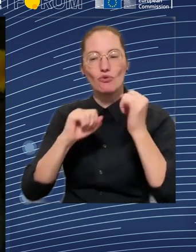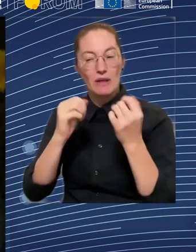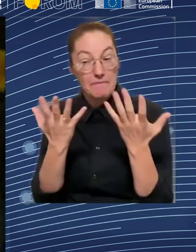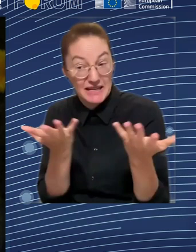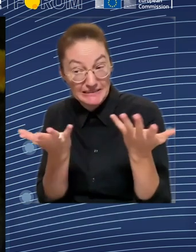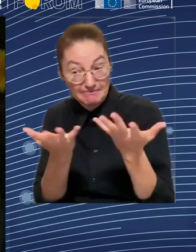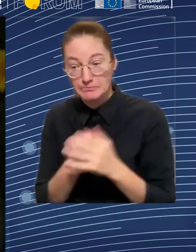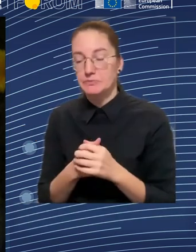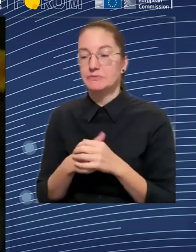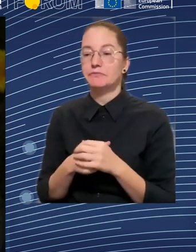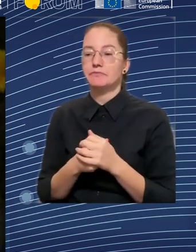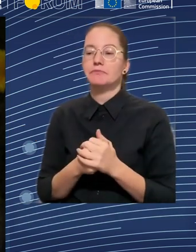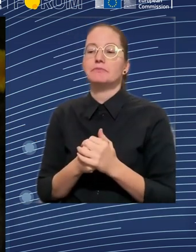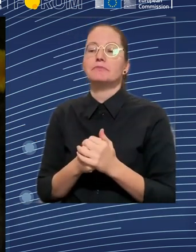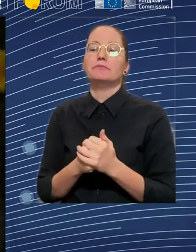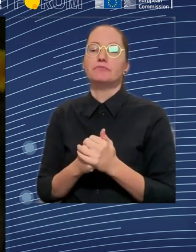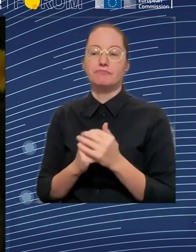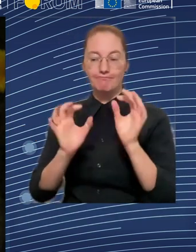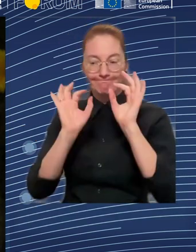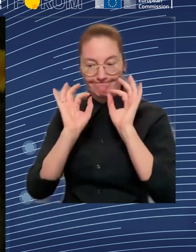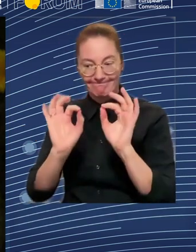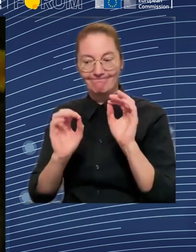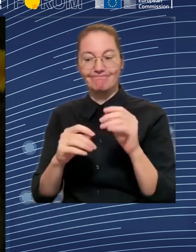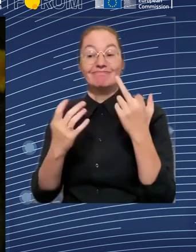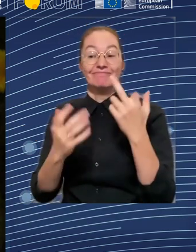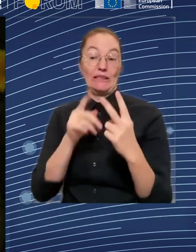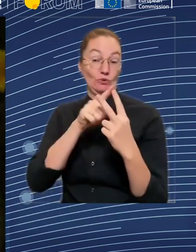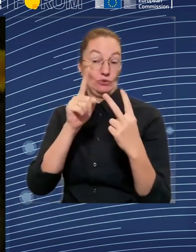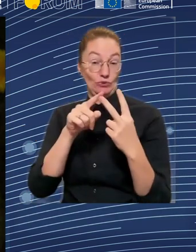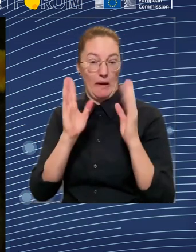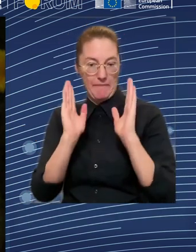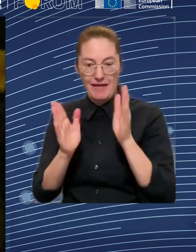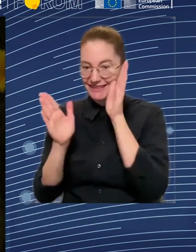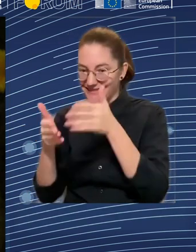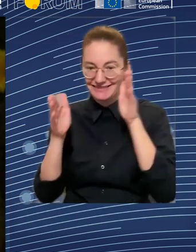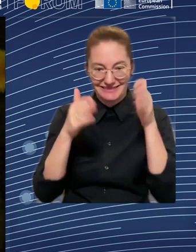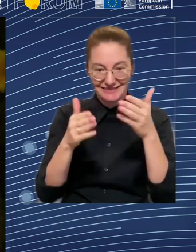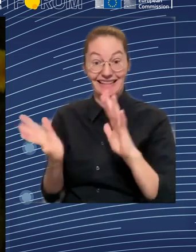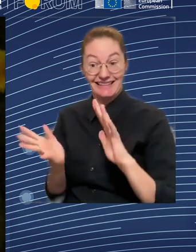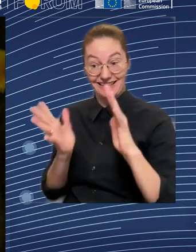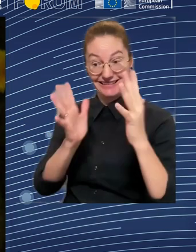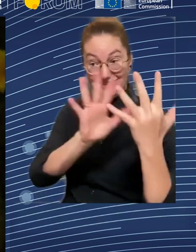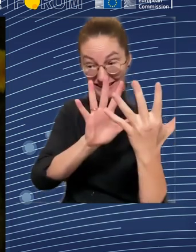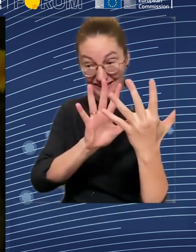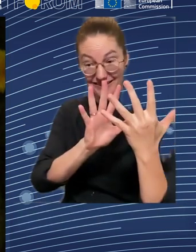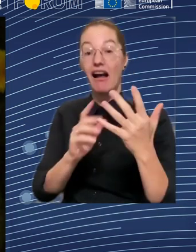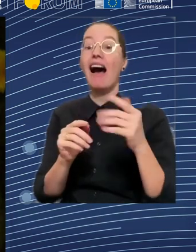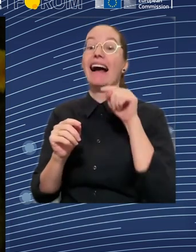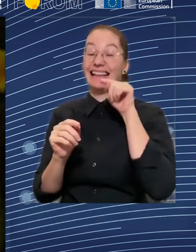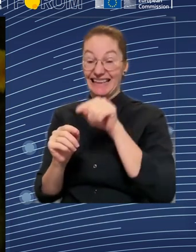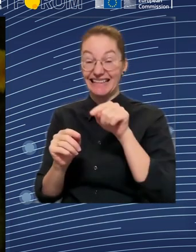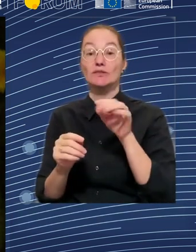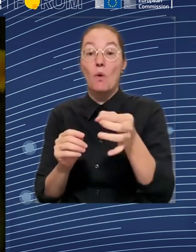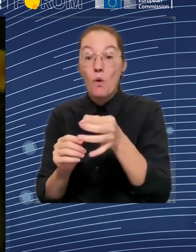engaged with these very important policies, and also to create not only good opportunities, but